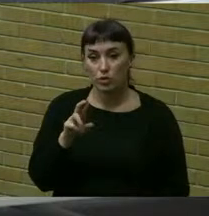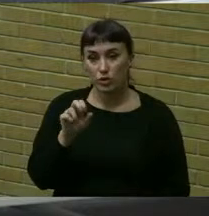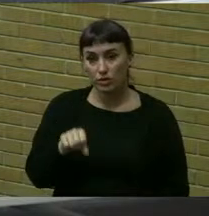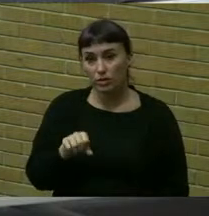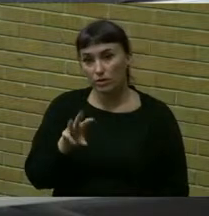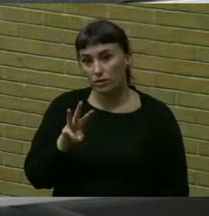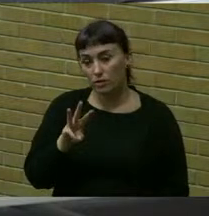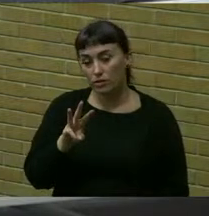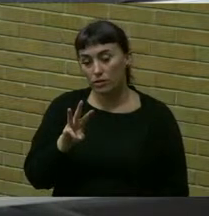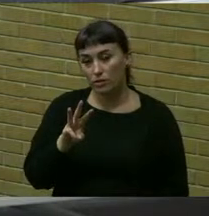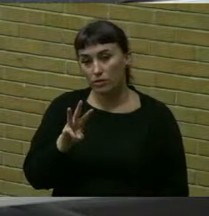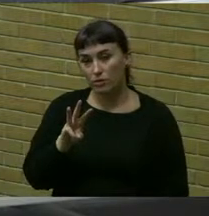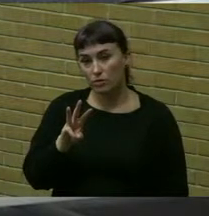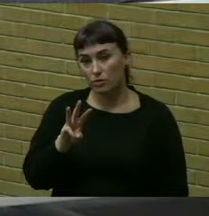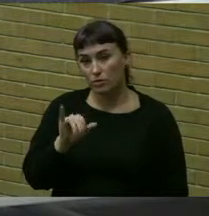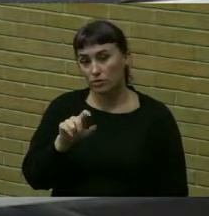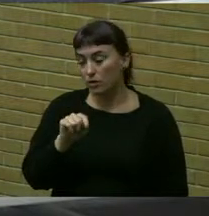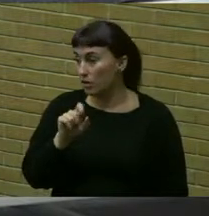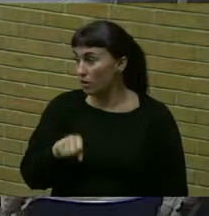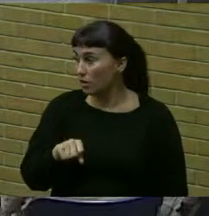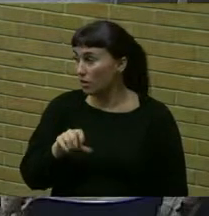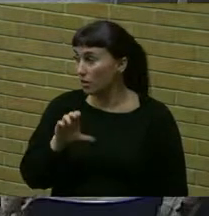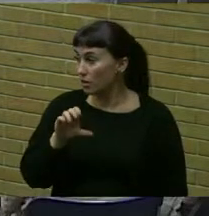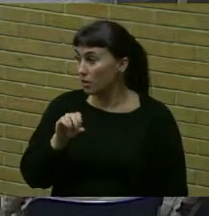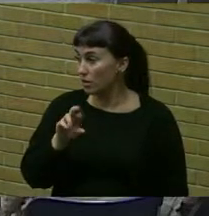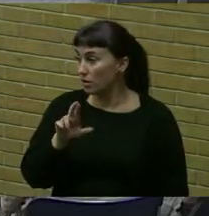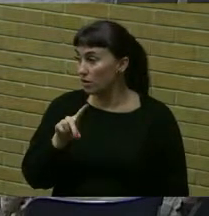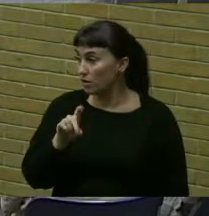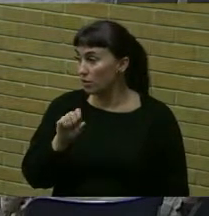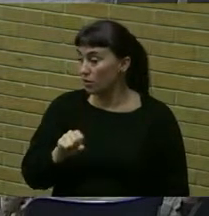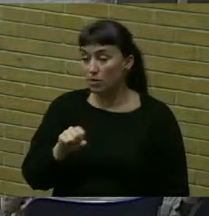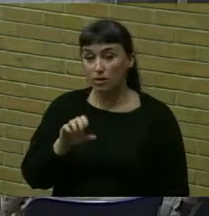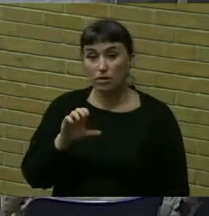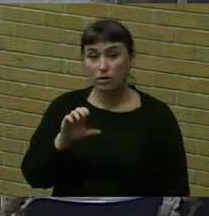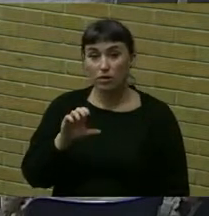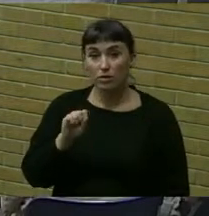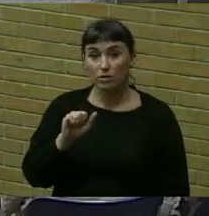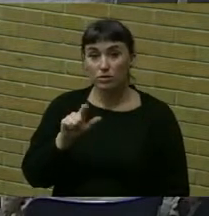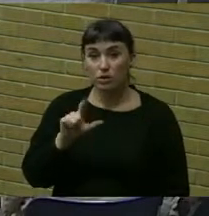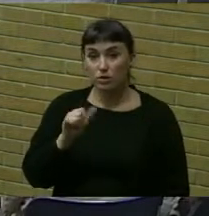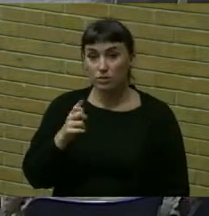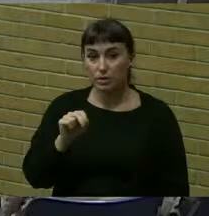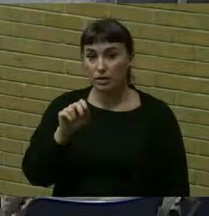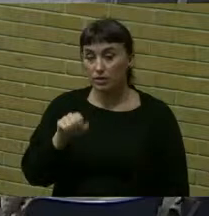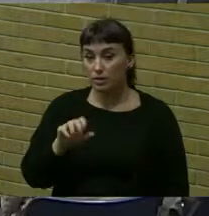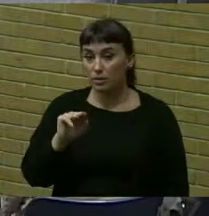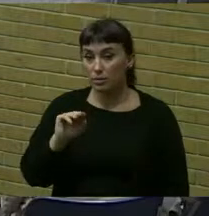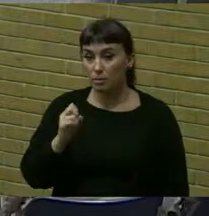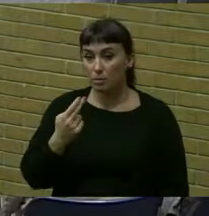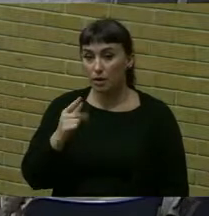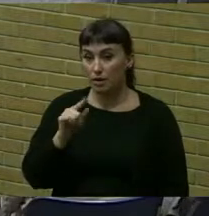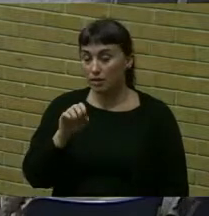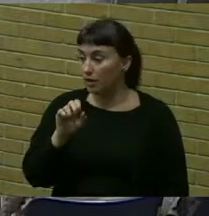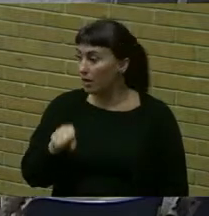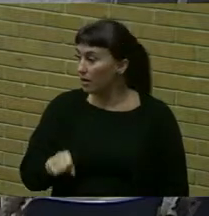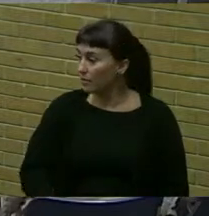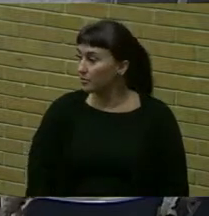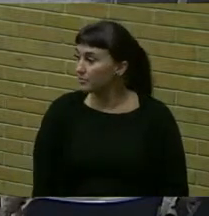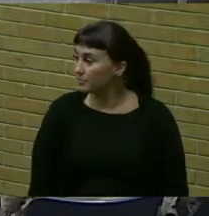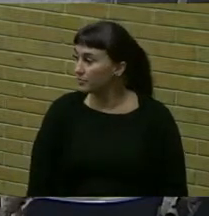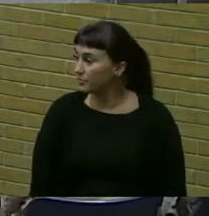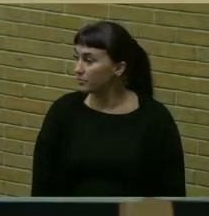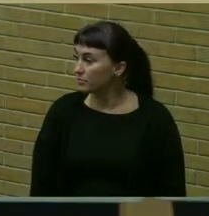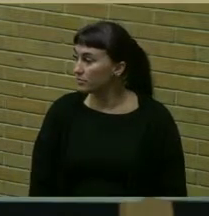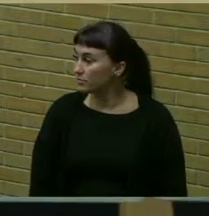aye council member wilt aye council member carano aye council member salzman aye supervisor aye so that